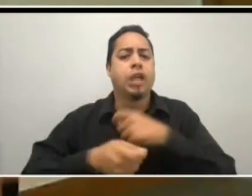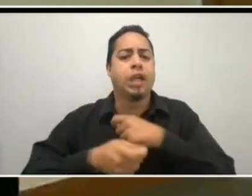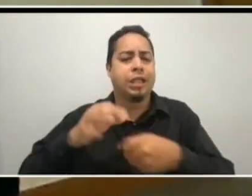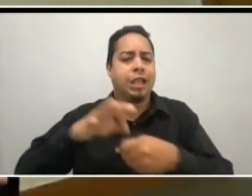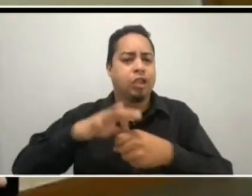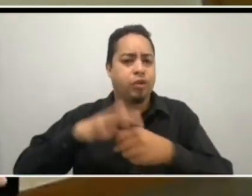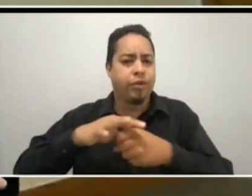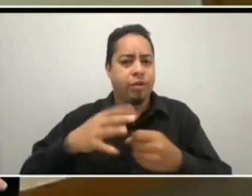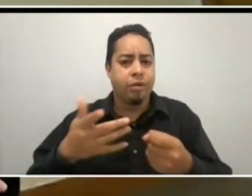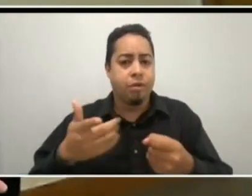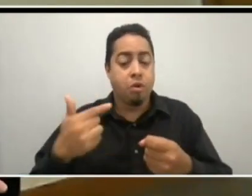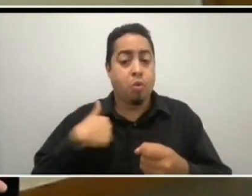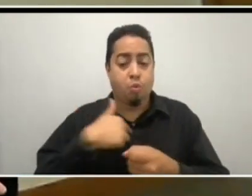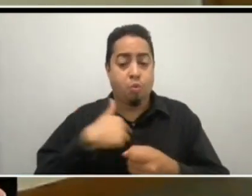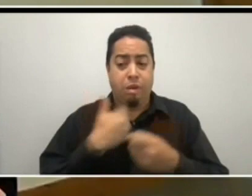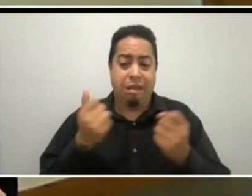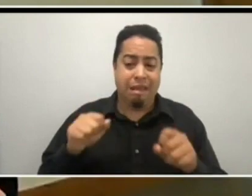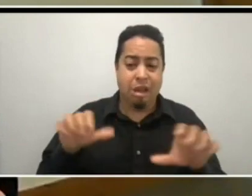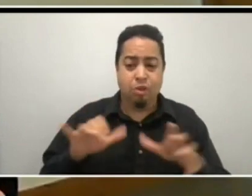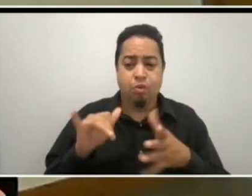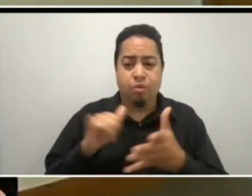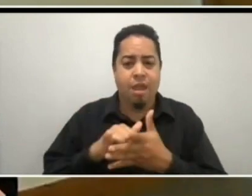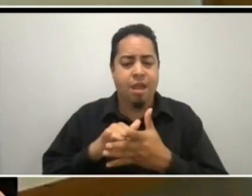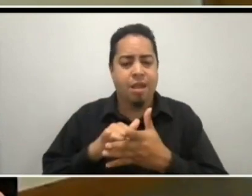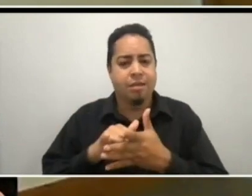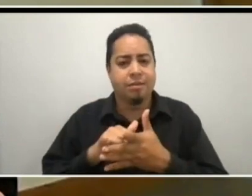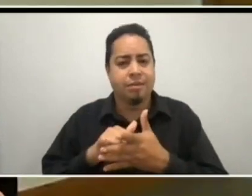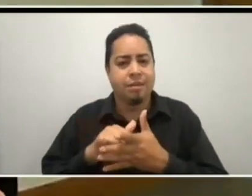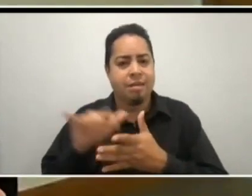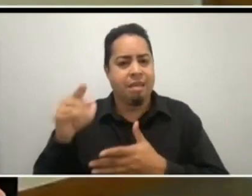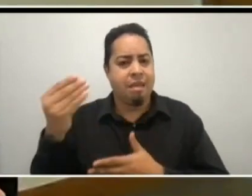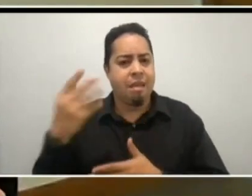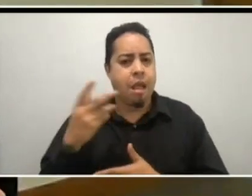guys can do this. Well, you know, they were they were believing things that were untrue. the